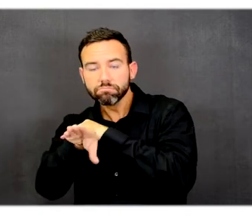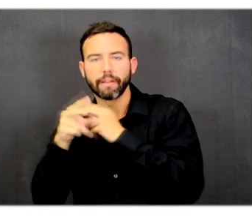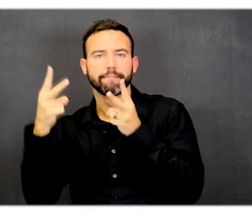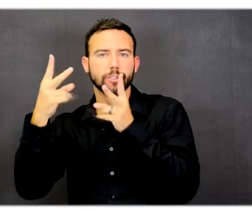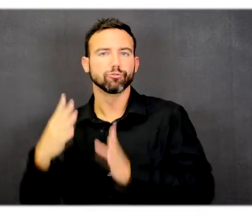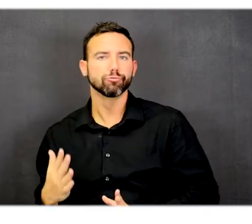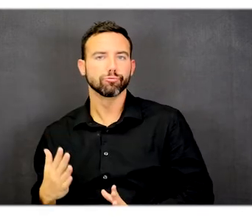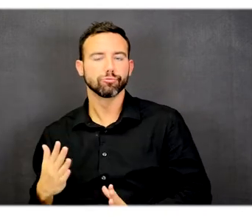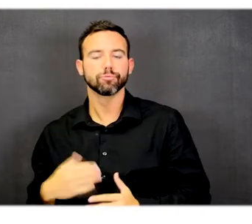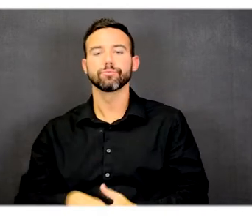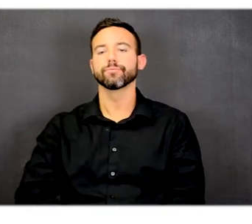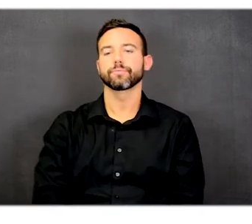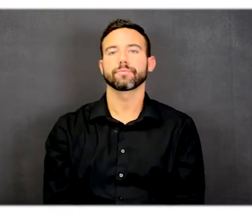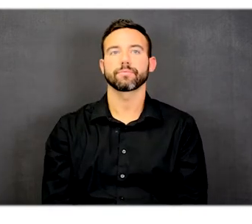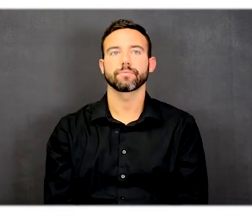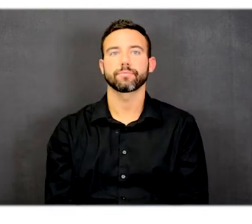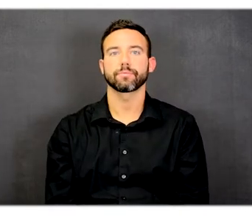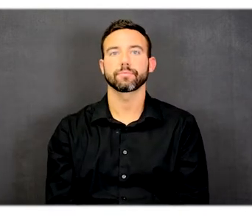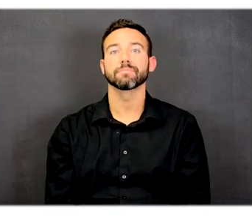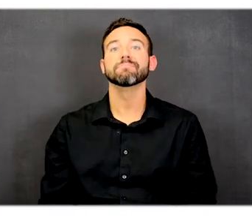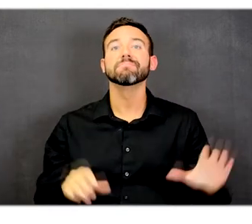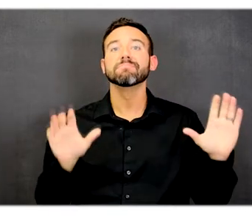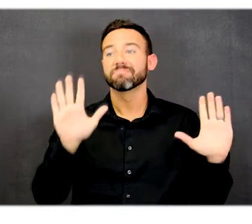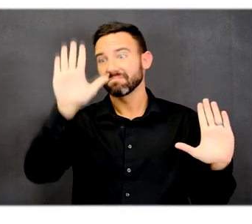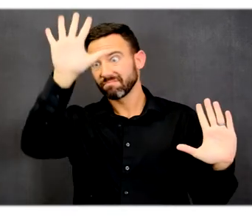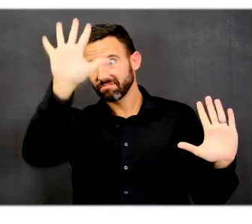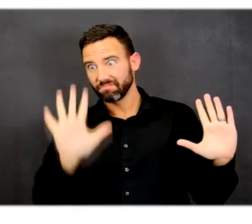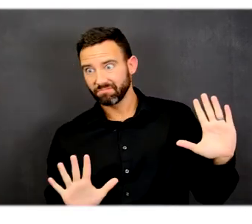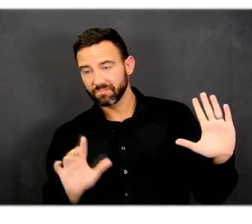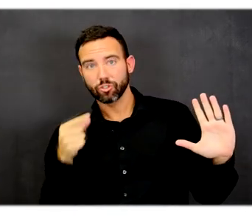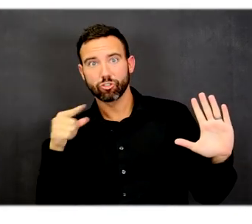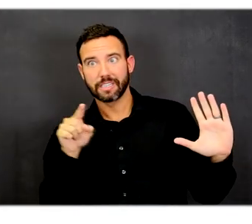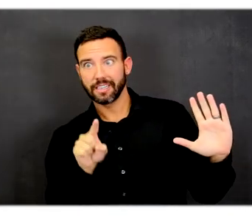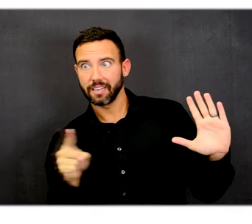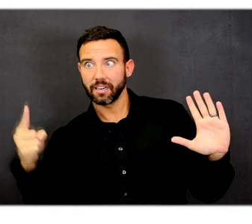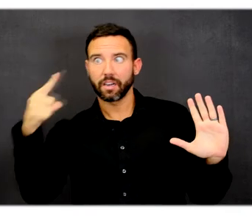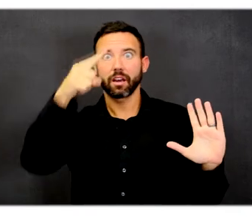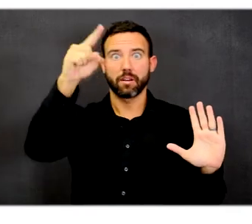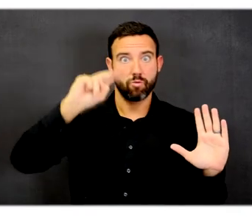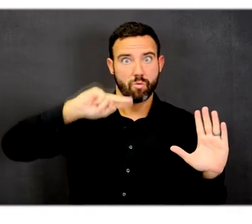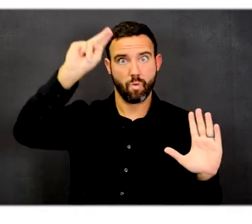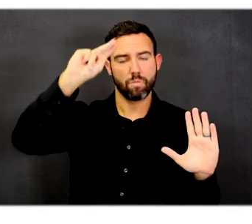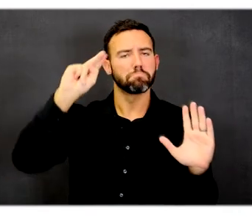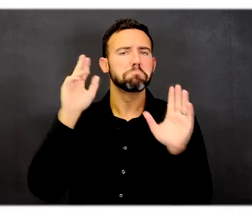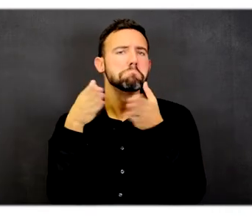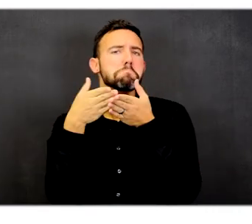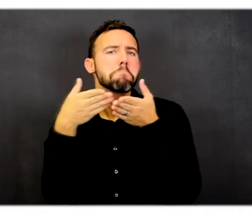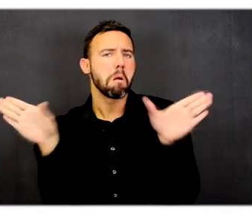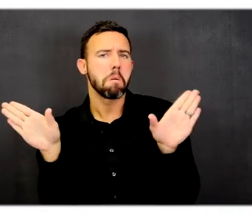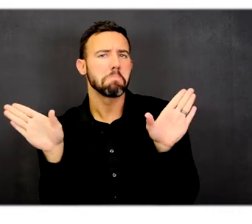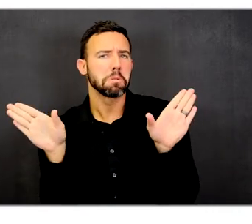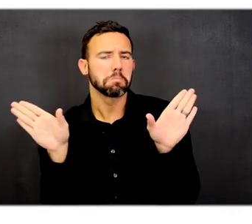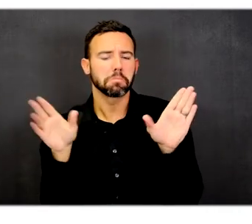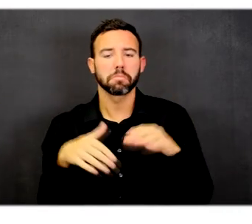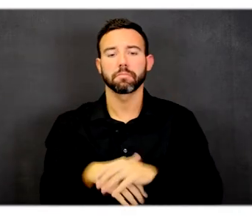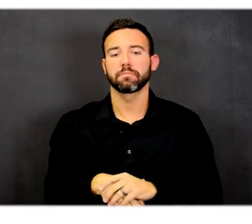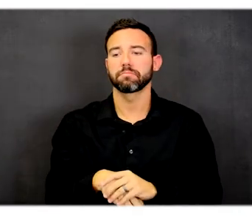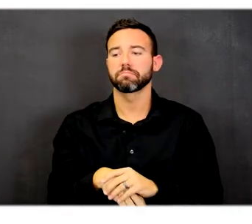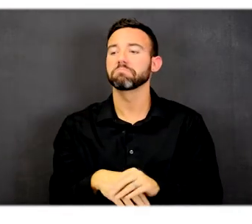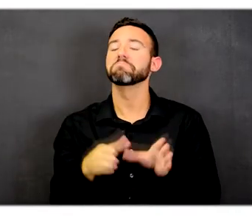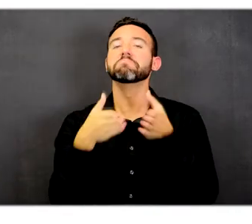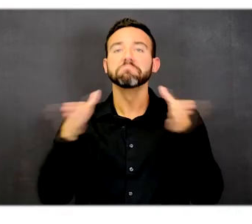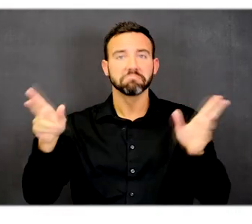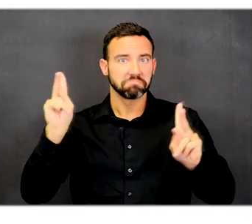The entire area that is green going to the north is open to the public. It is a place where the general